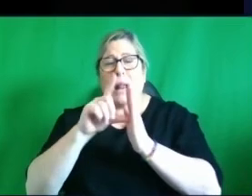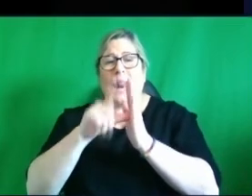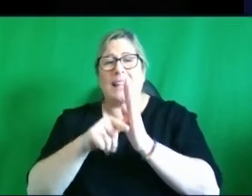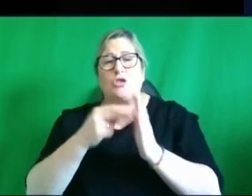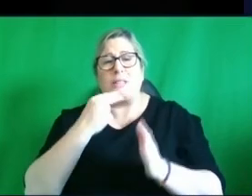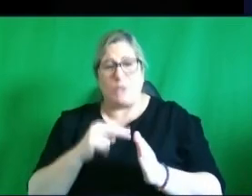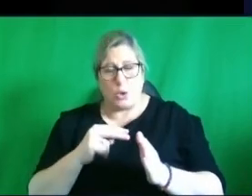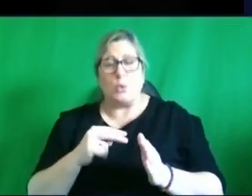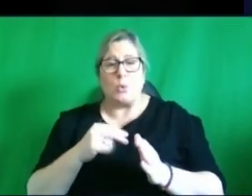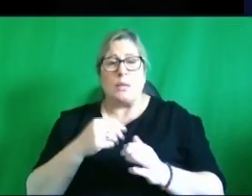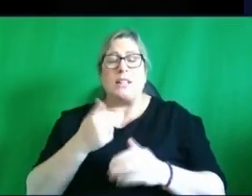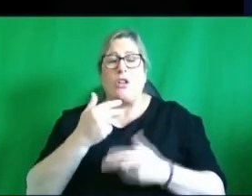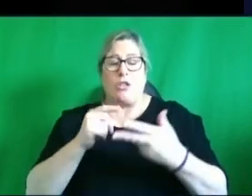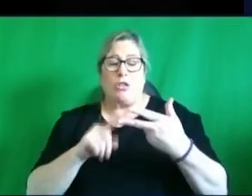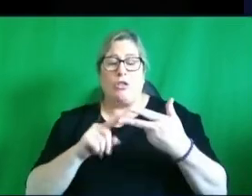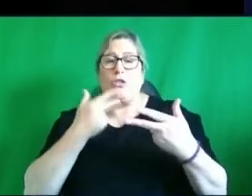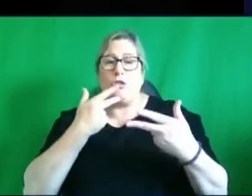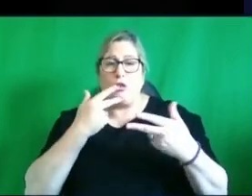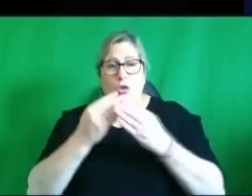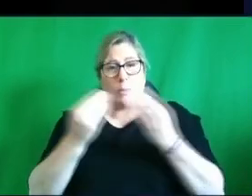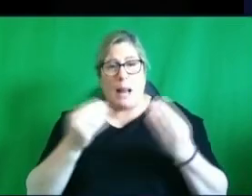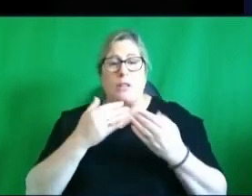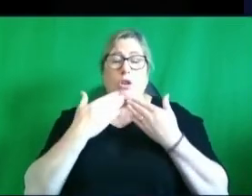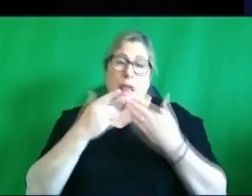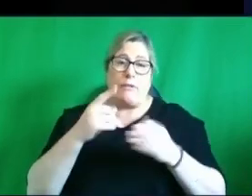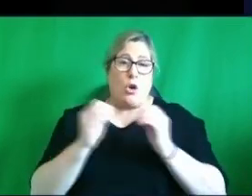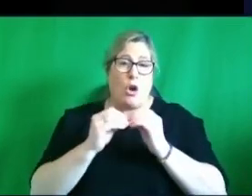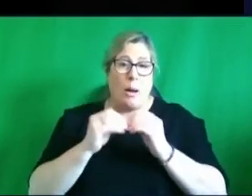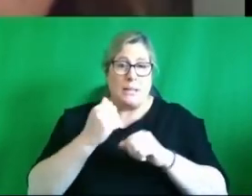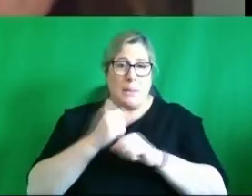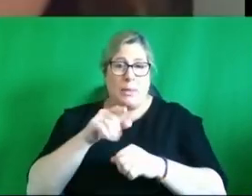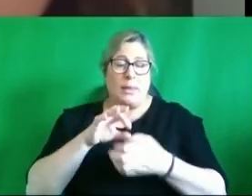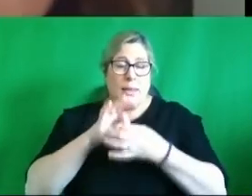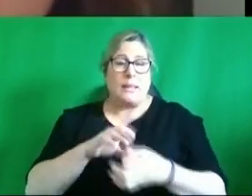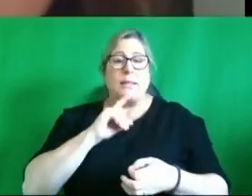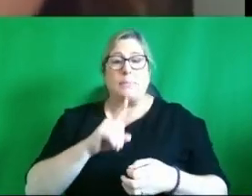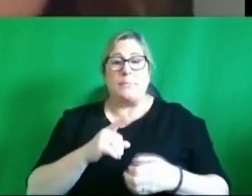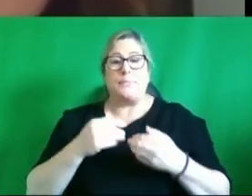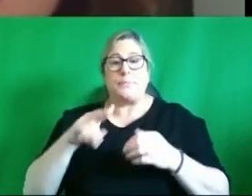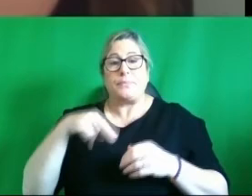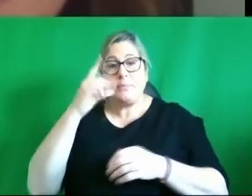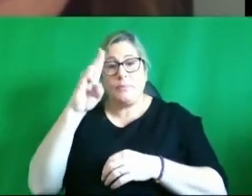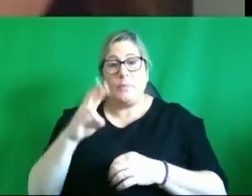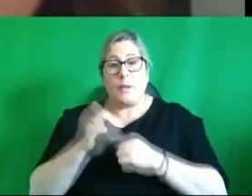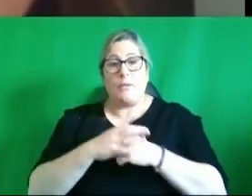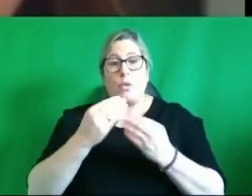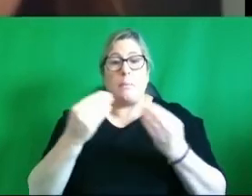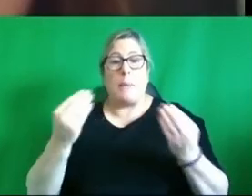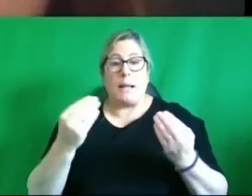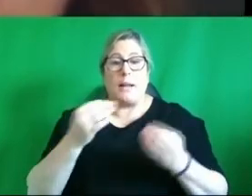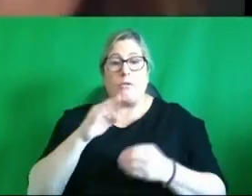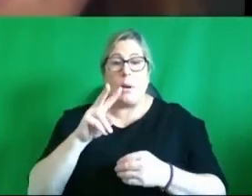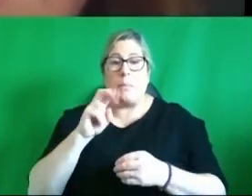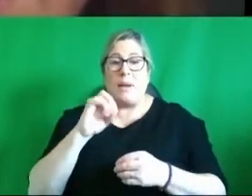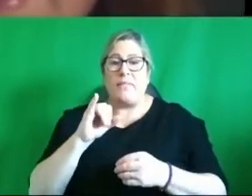afternoon in panel three so uh thank you for your your points on that so the next question uh for the panel that we have now is from vicky